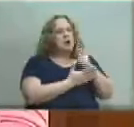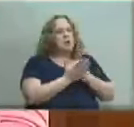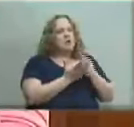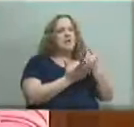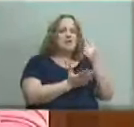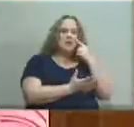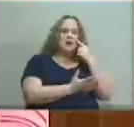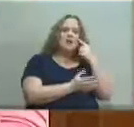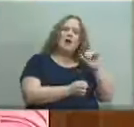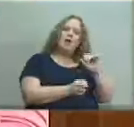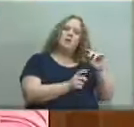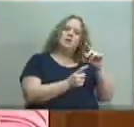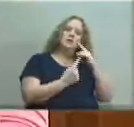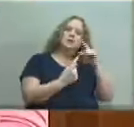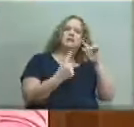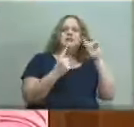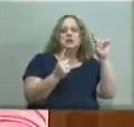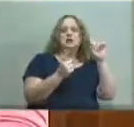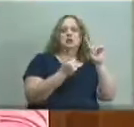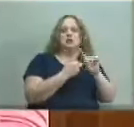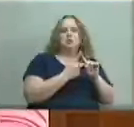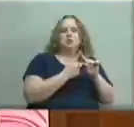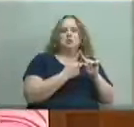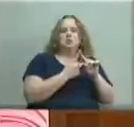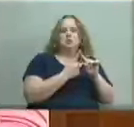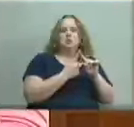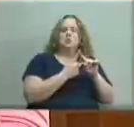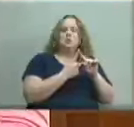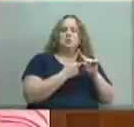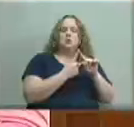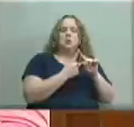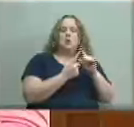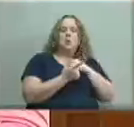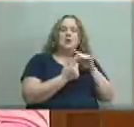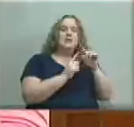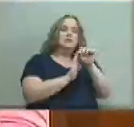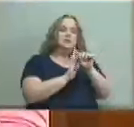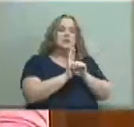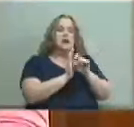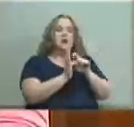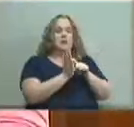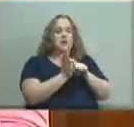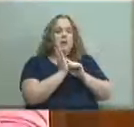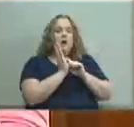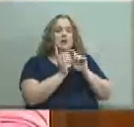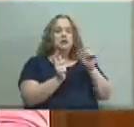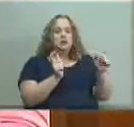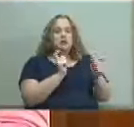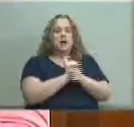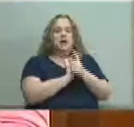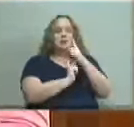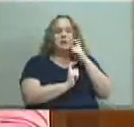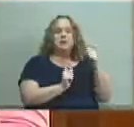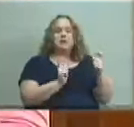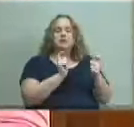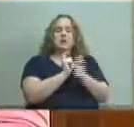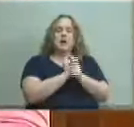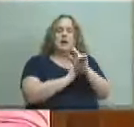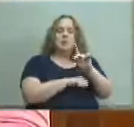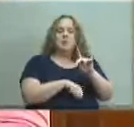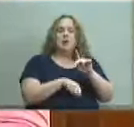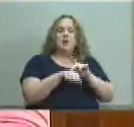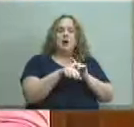opportunities to exceed to succeed in all of these schools when the state requires change for the sake of change a principal's job is consistent